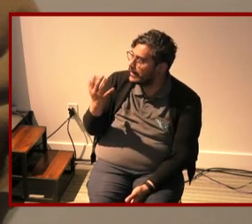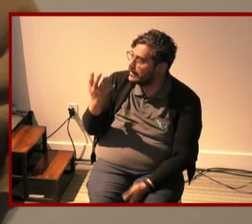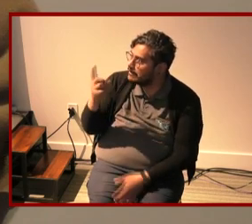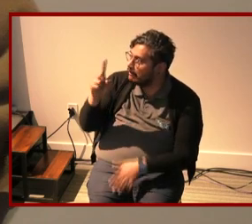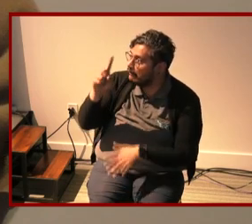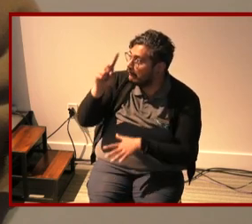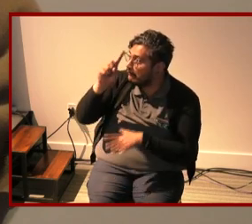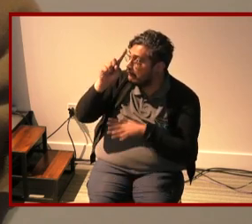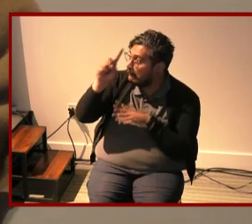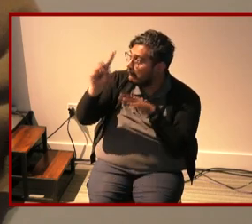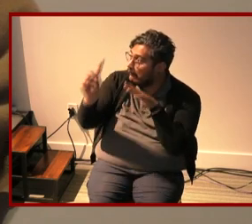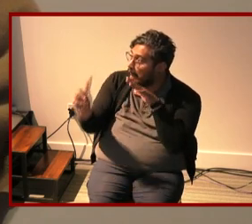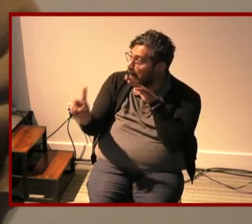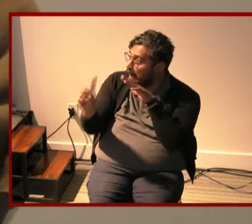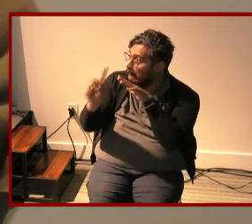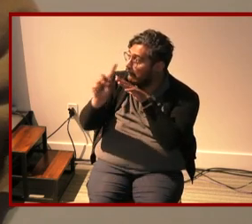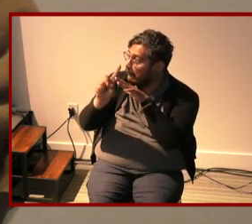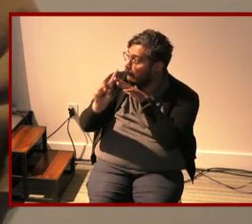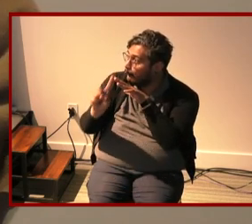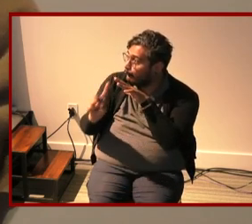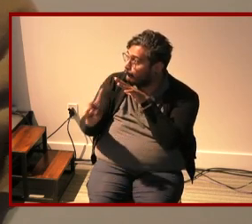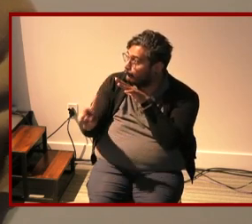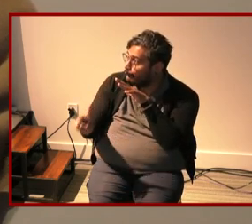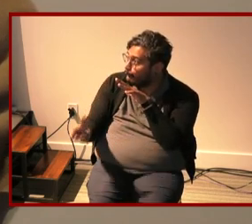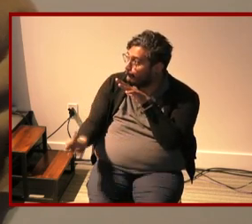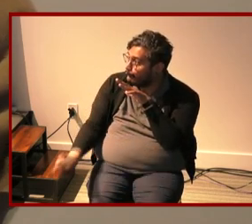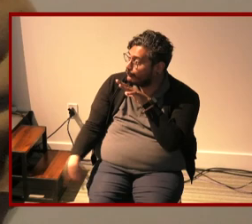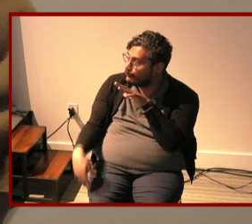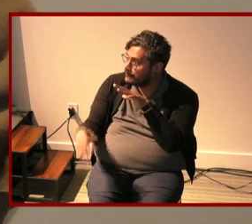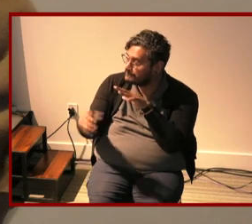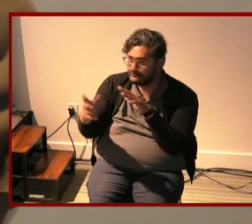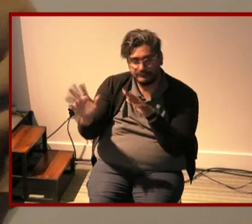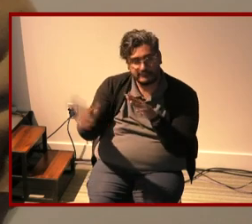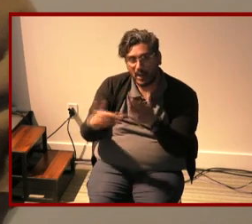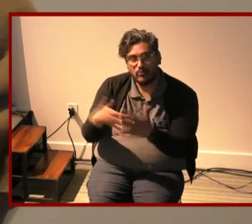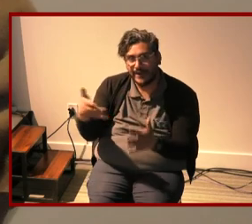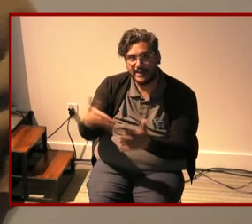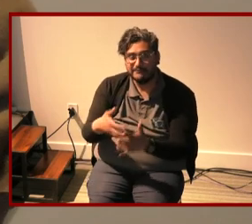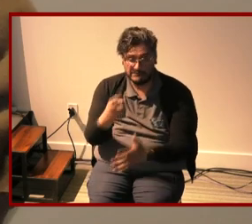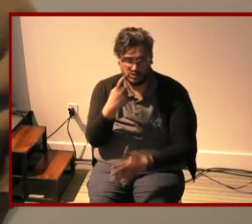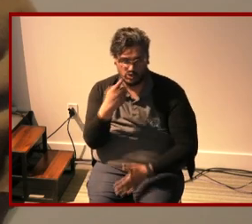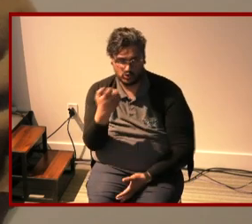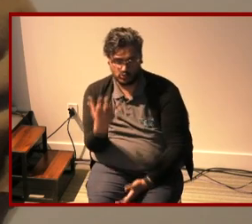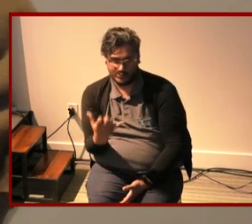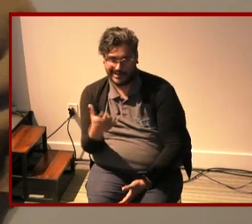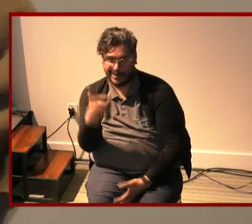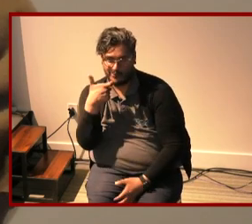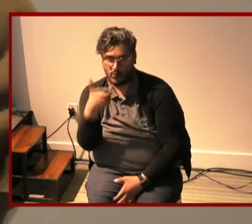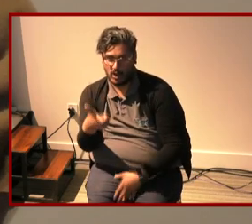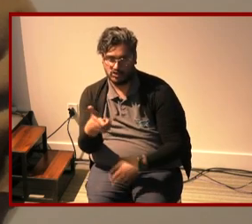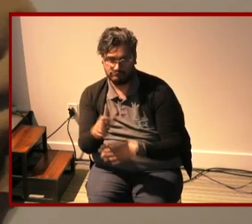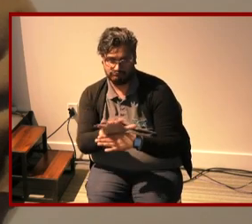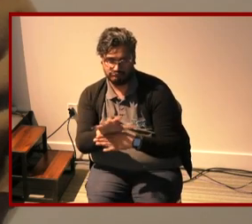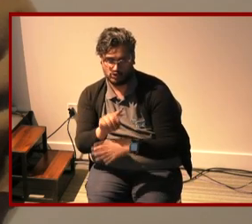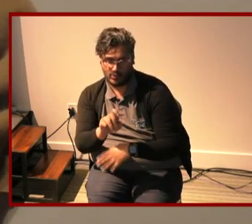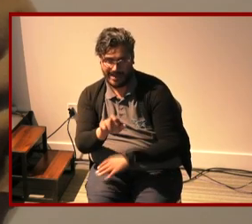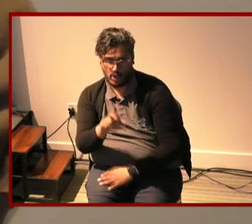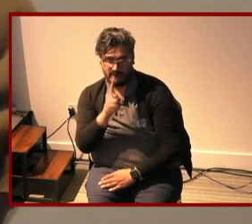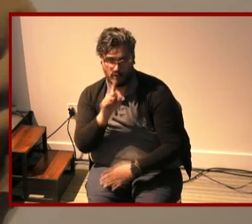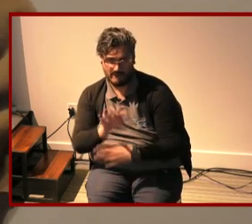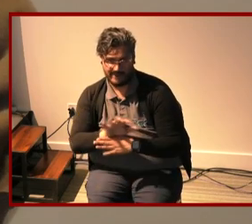it's gone again very very rarely i just today saw a trailer for a film that's coming out